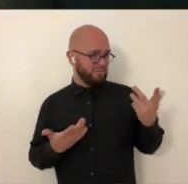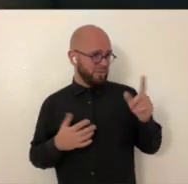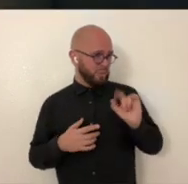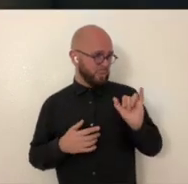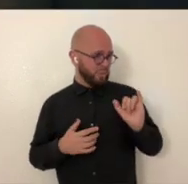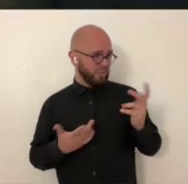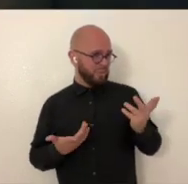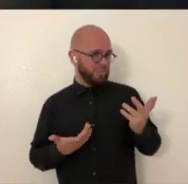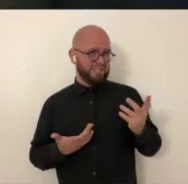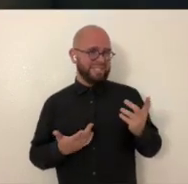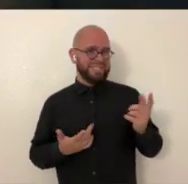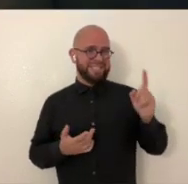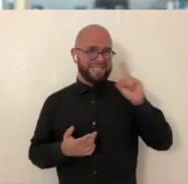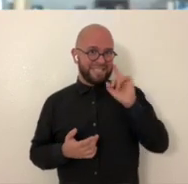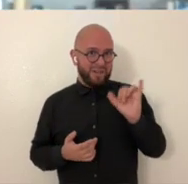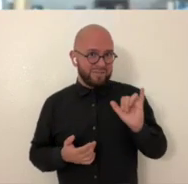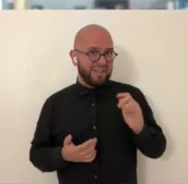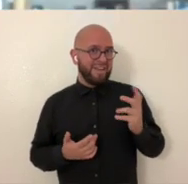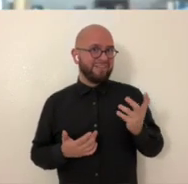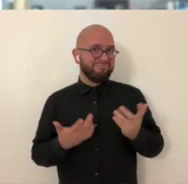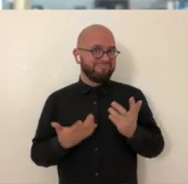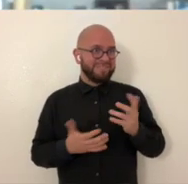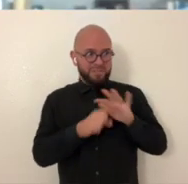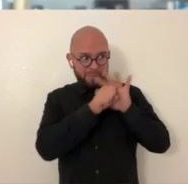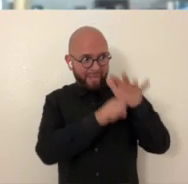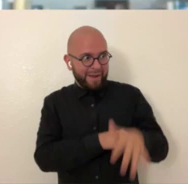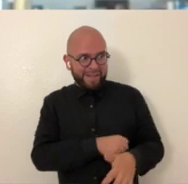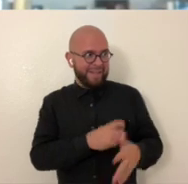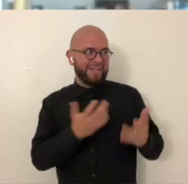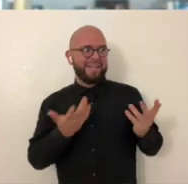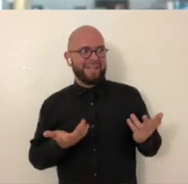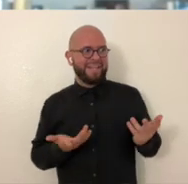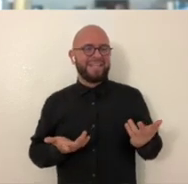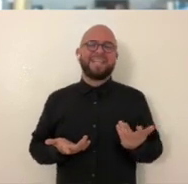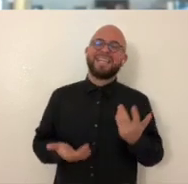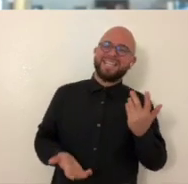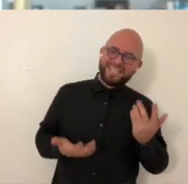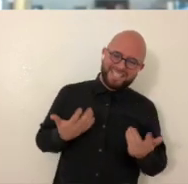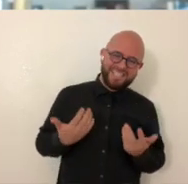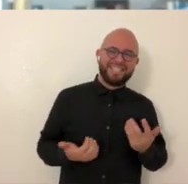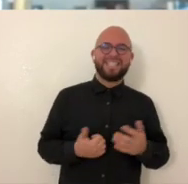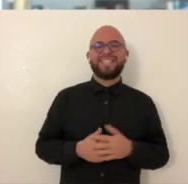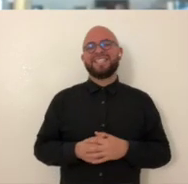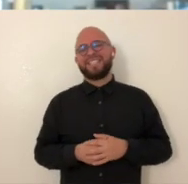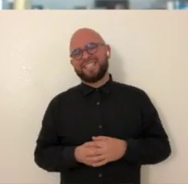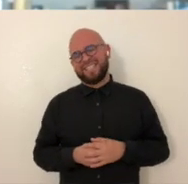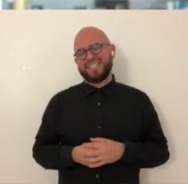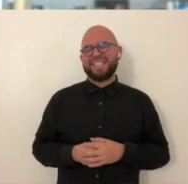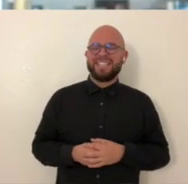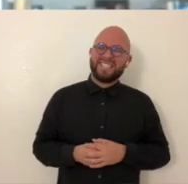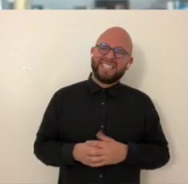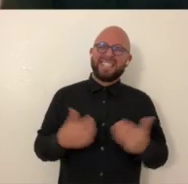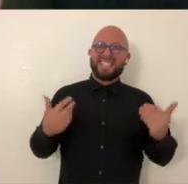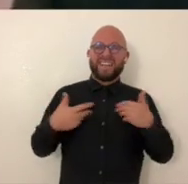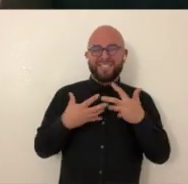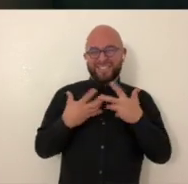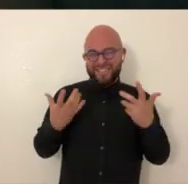Did you have something else as well? Because it sounds like that's plenty. Don't get me wrong. You know,